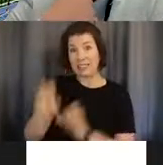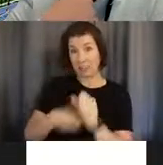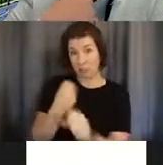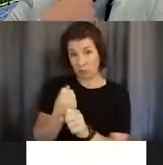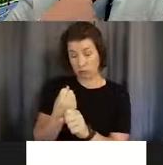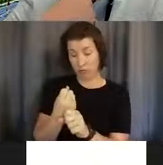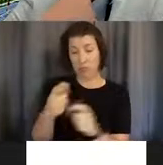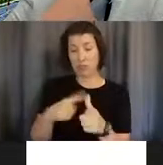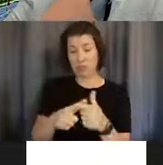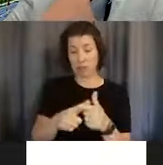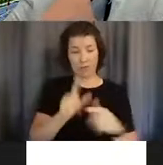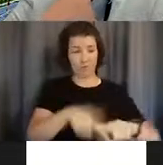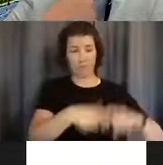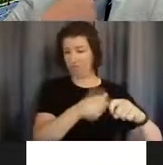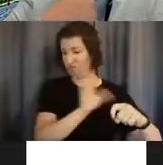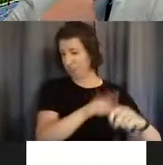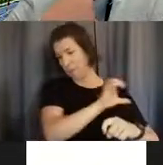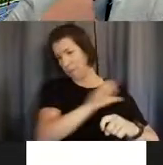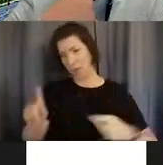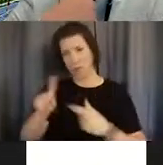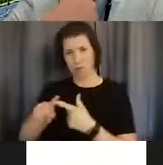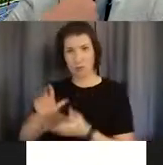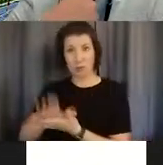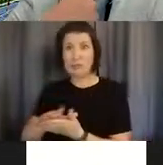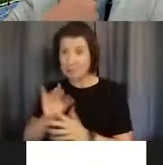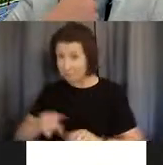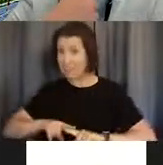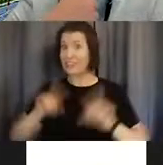school, you know, it was quite a bit different moving across the country.